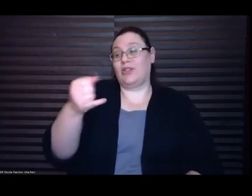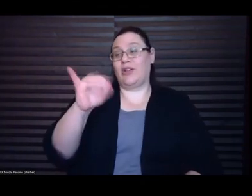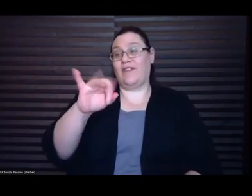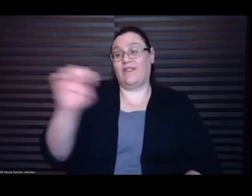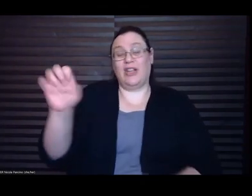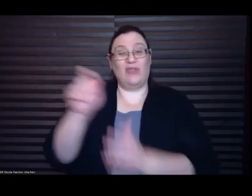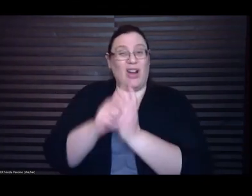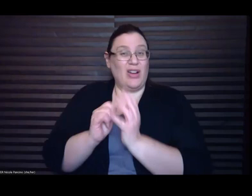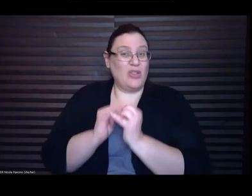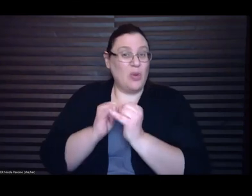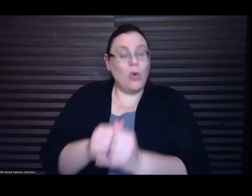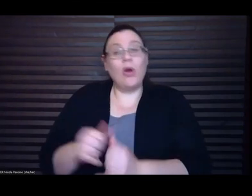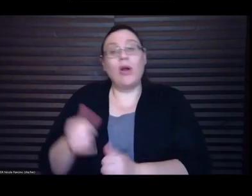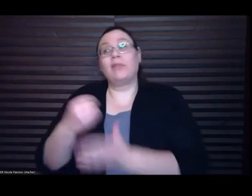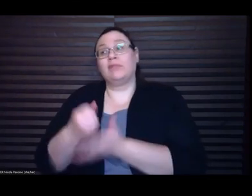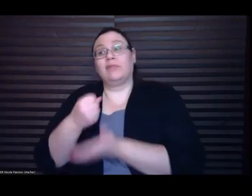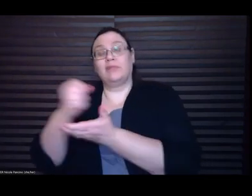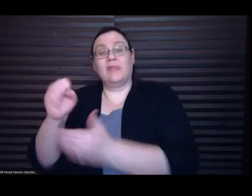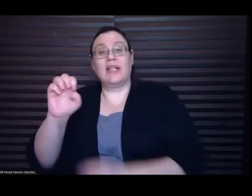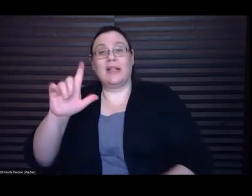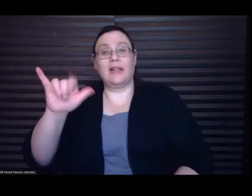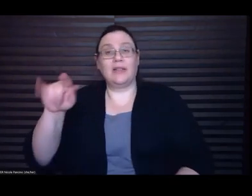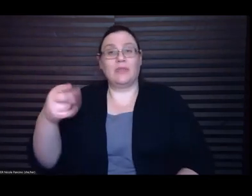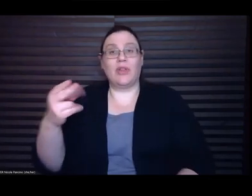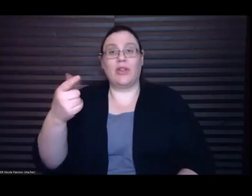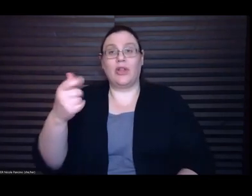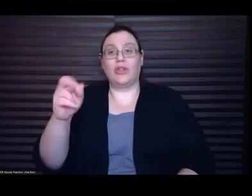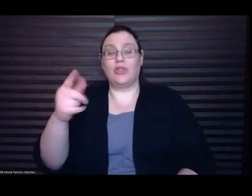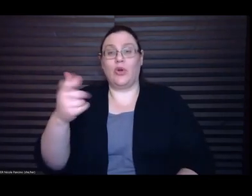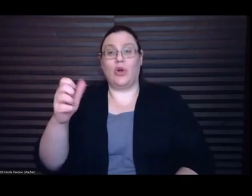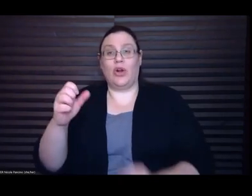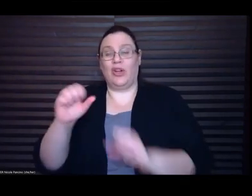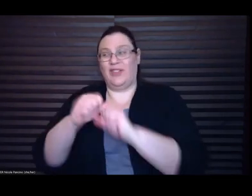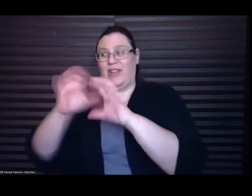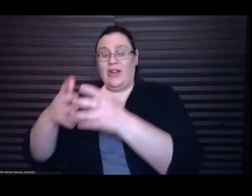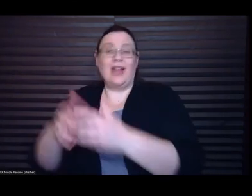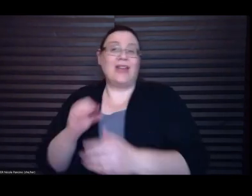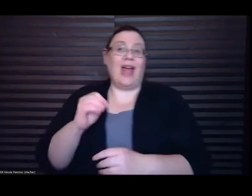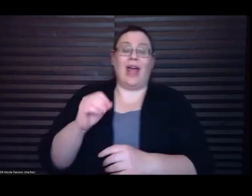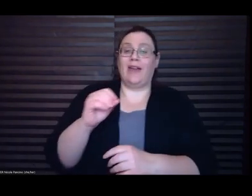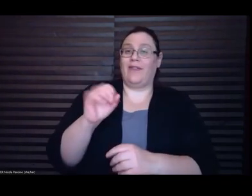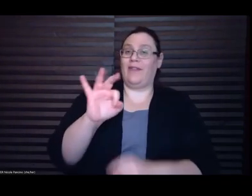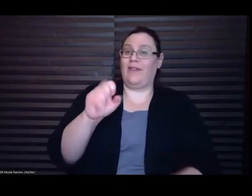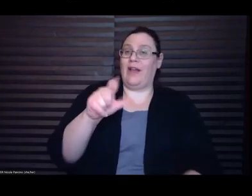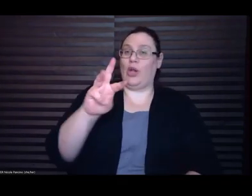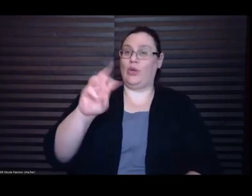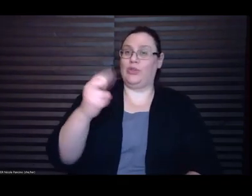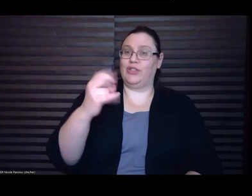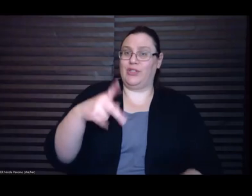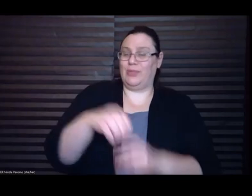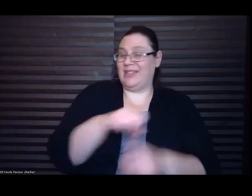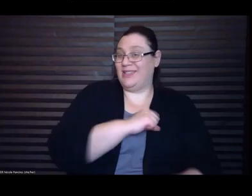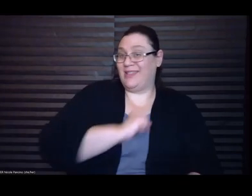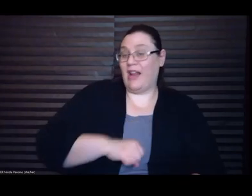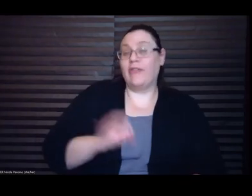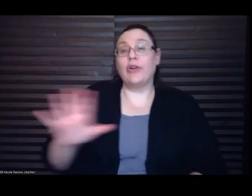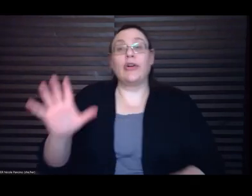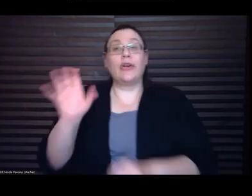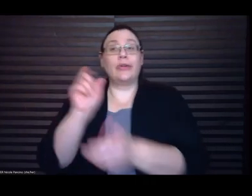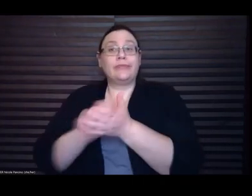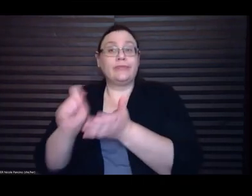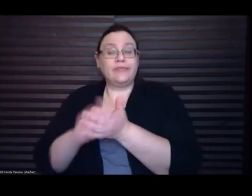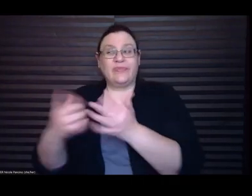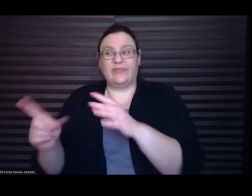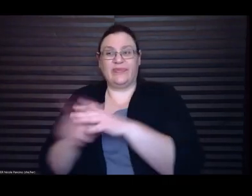Stegner Fellowship at Stanford. Her work has appeared in the New Yorker, the Best American Short Stories, the O. Henry Prize